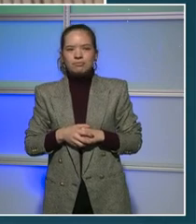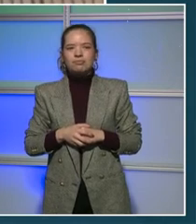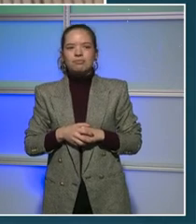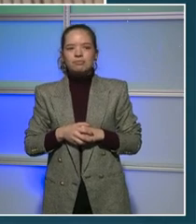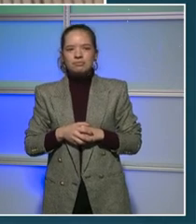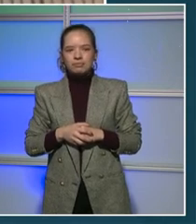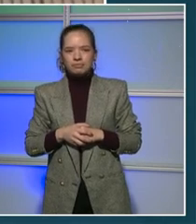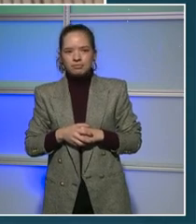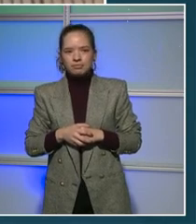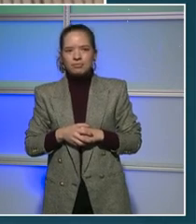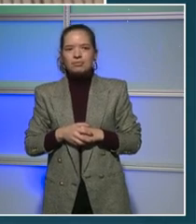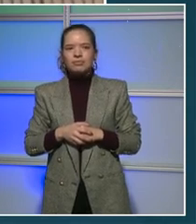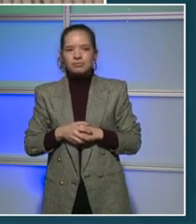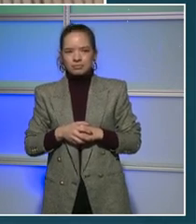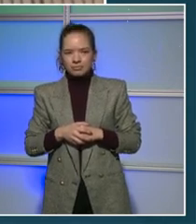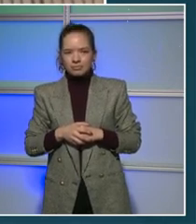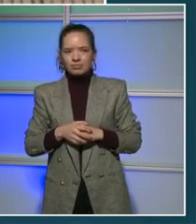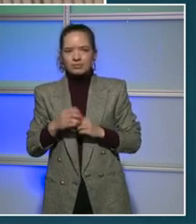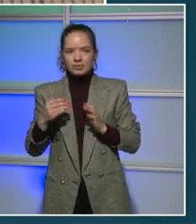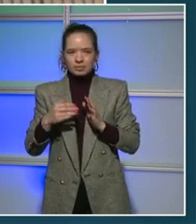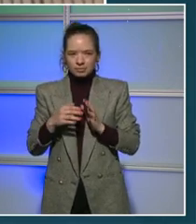Can you guys hear me?